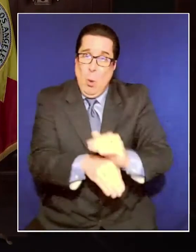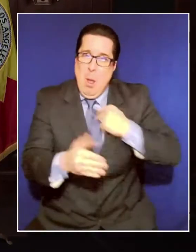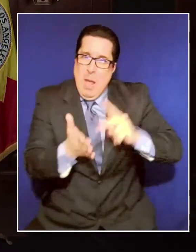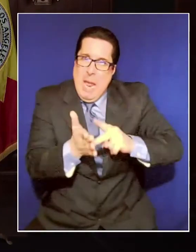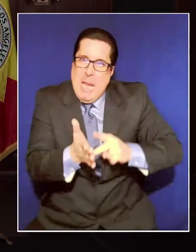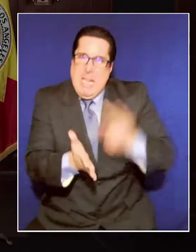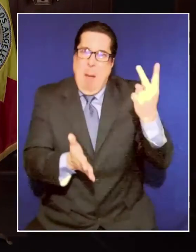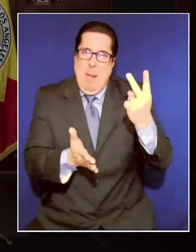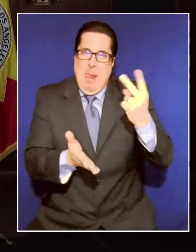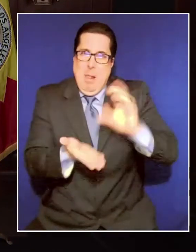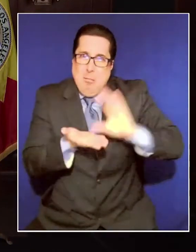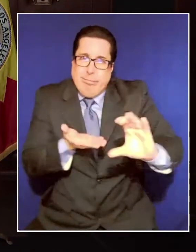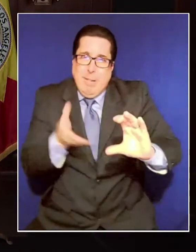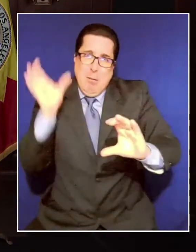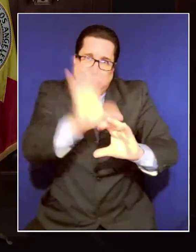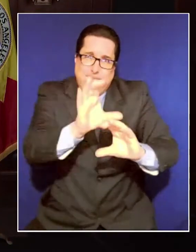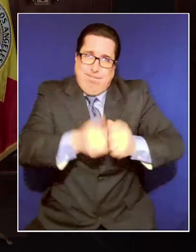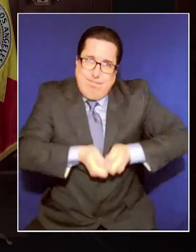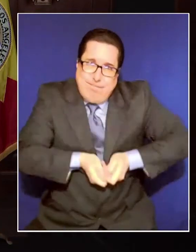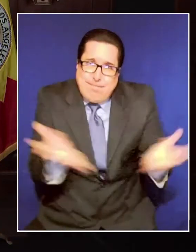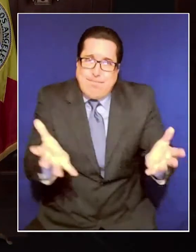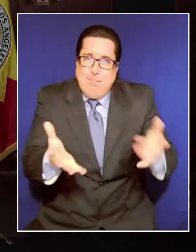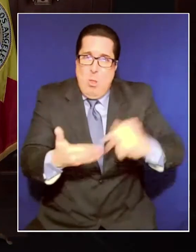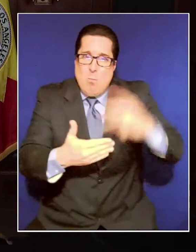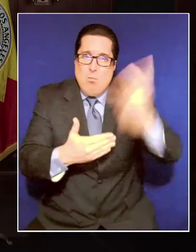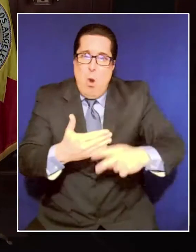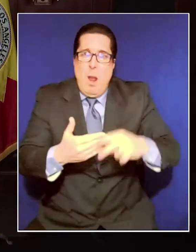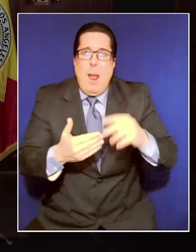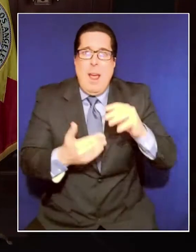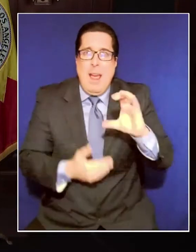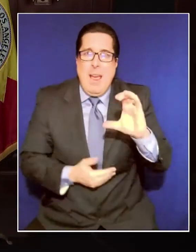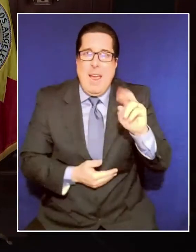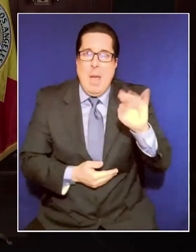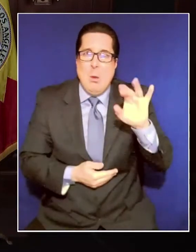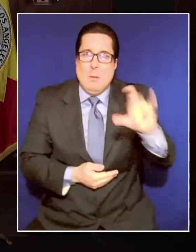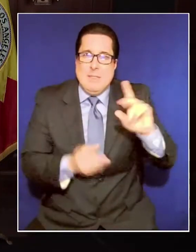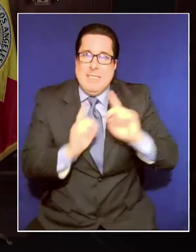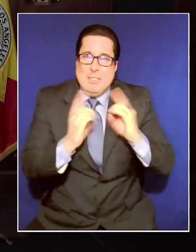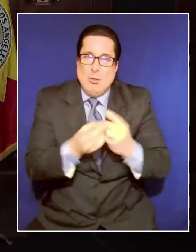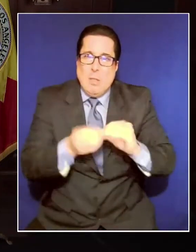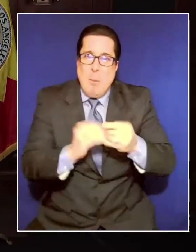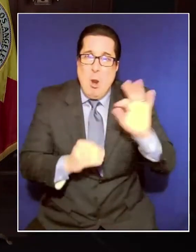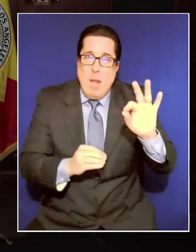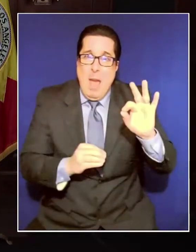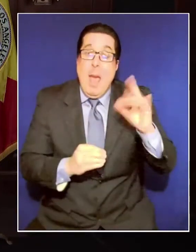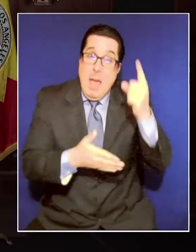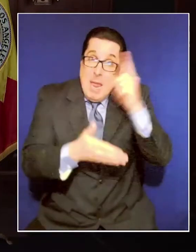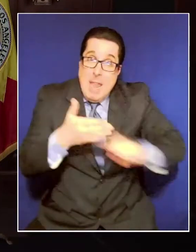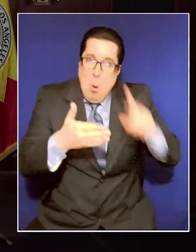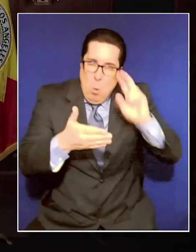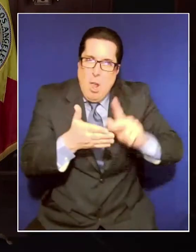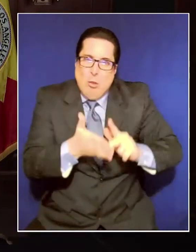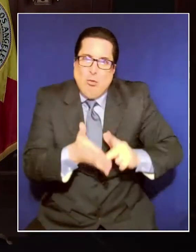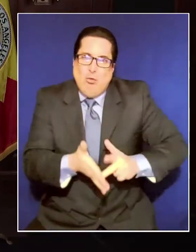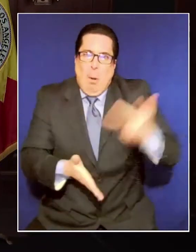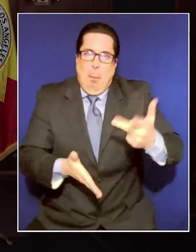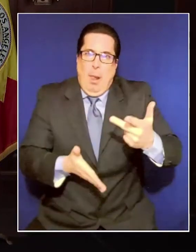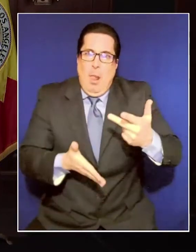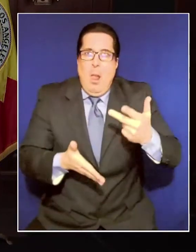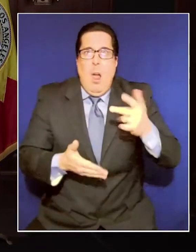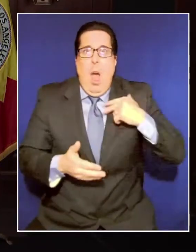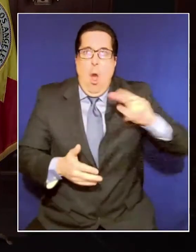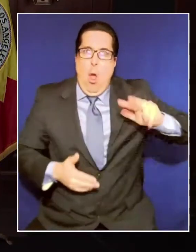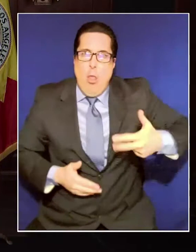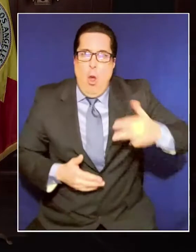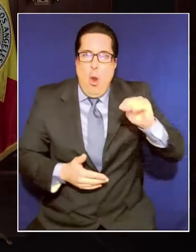week, expanding the program into Council District 9. And next week, we will triple that when we add our third mobile unit to the east side and